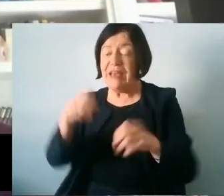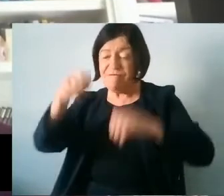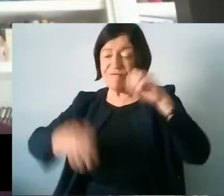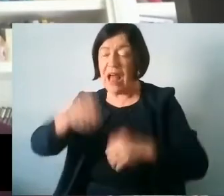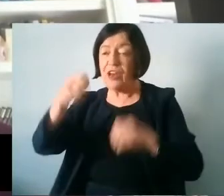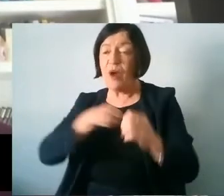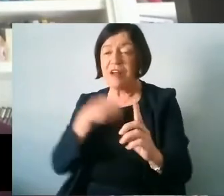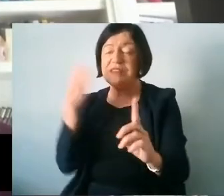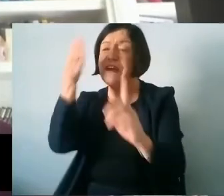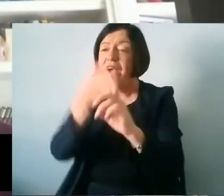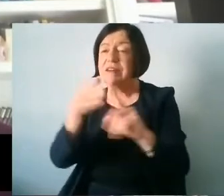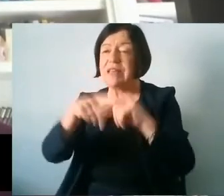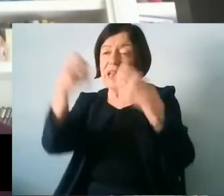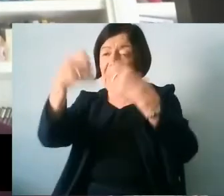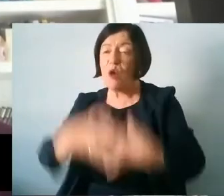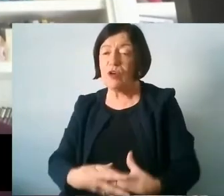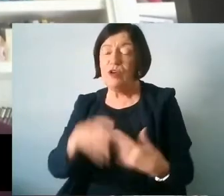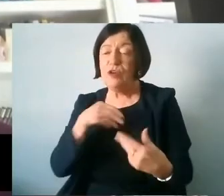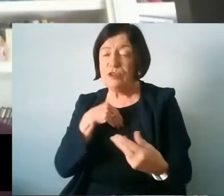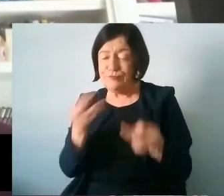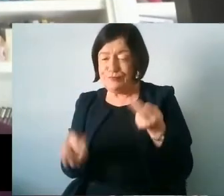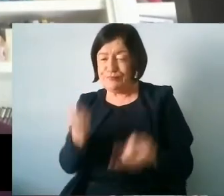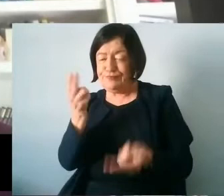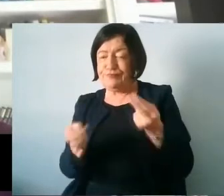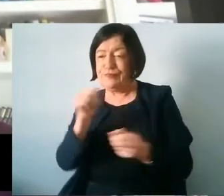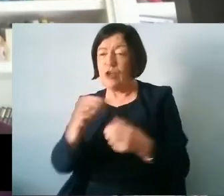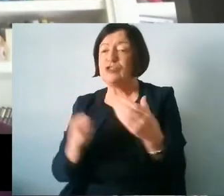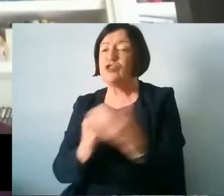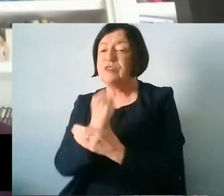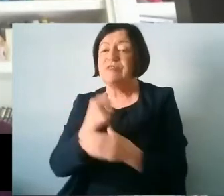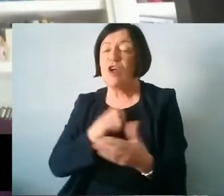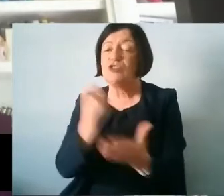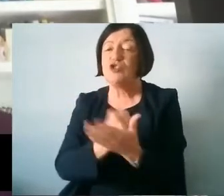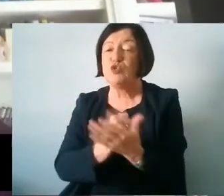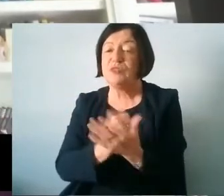targets and outcomes to measure their success for our students.